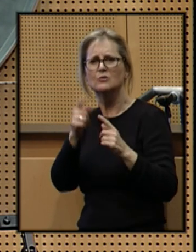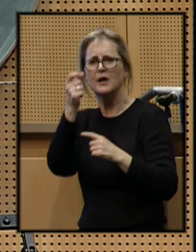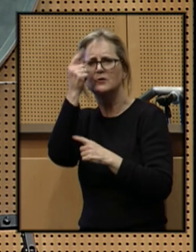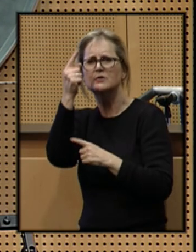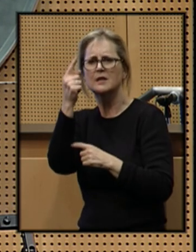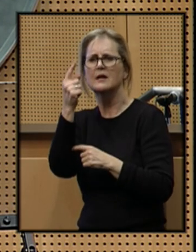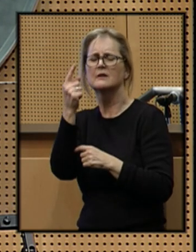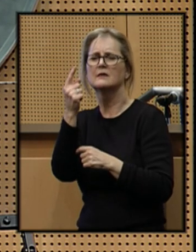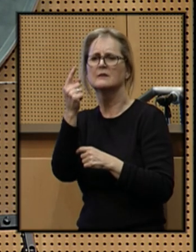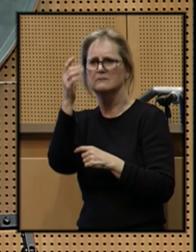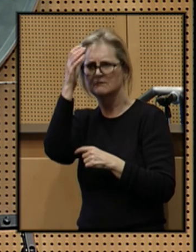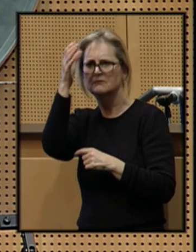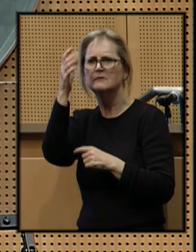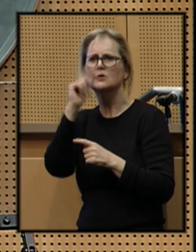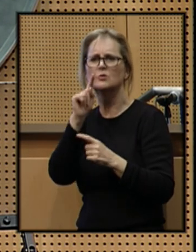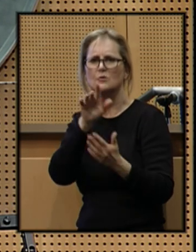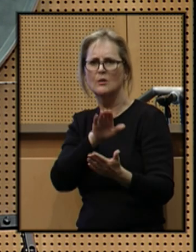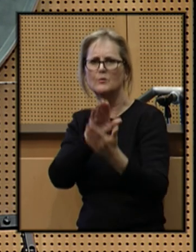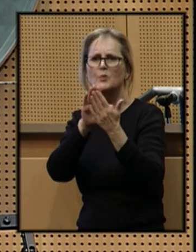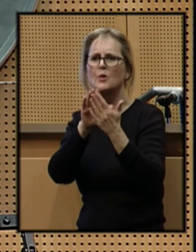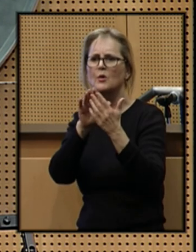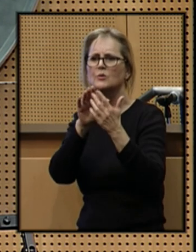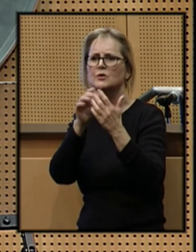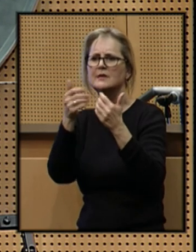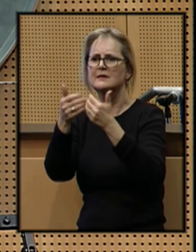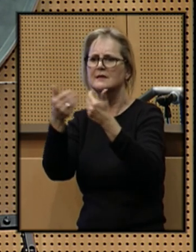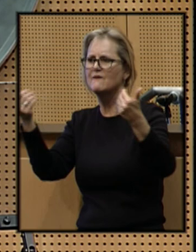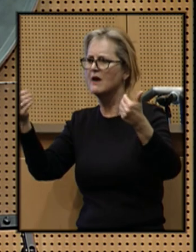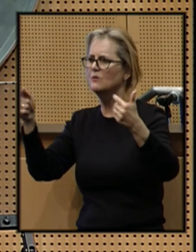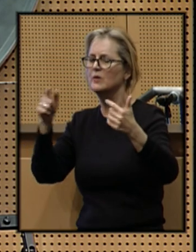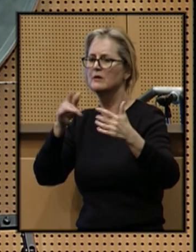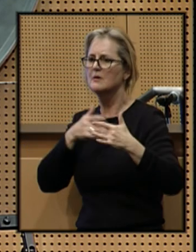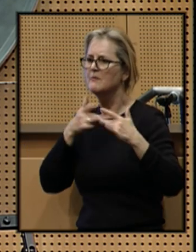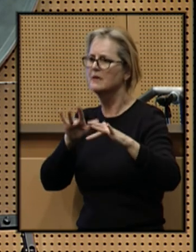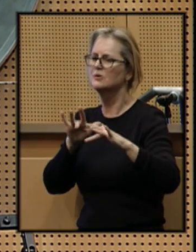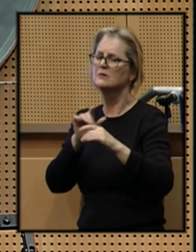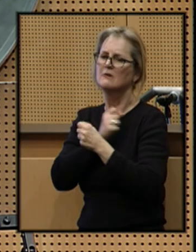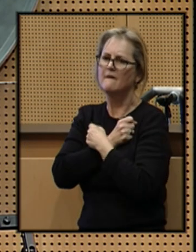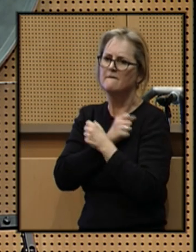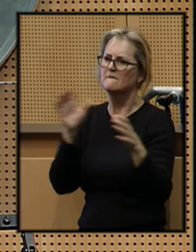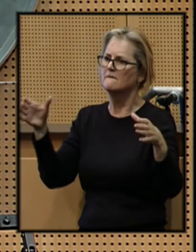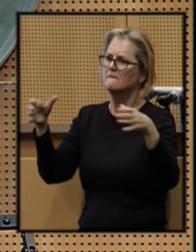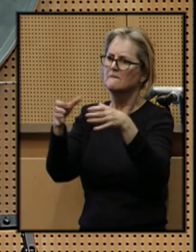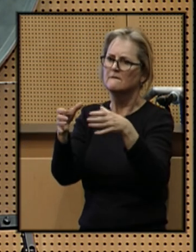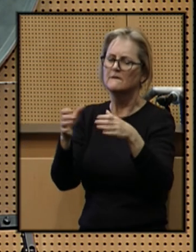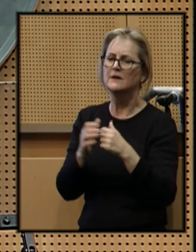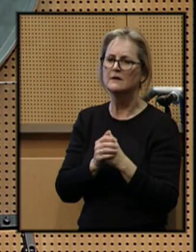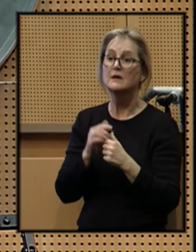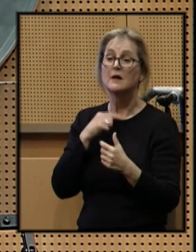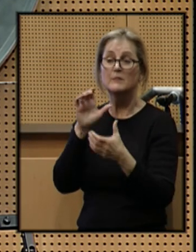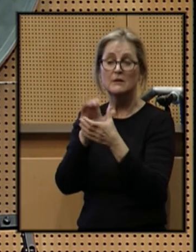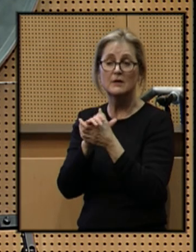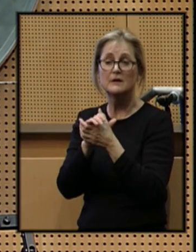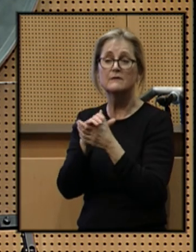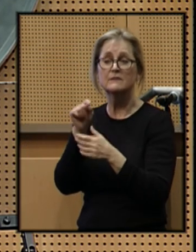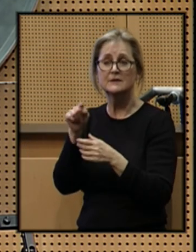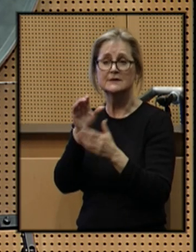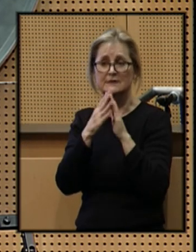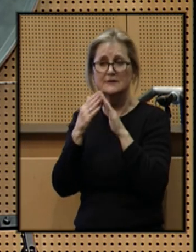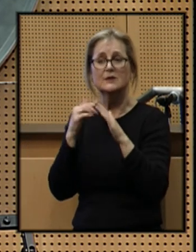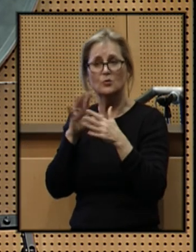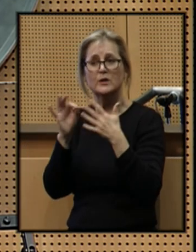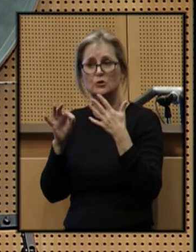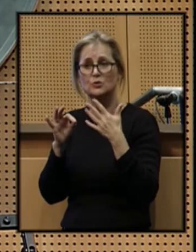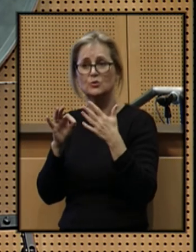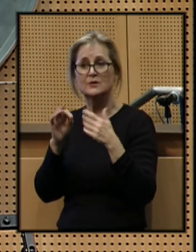and comprehend, to approach this great divide with compassion and love? I believe if, a city, we choose